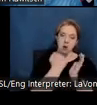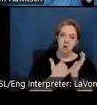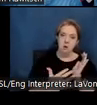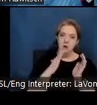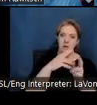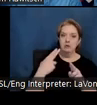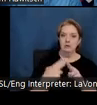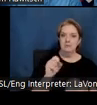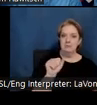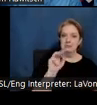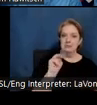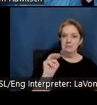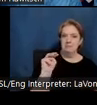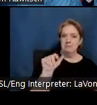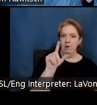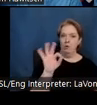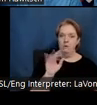named Sam Maloof.